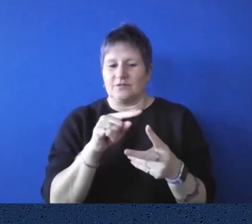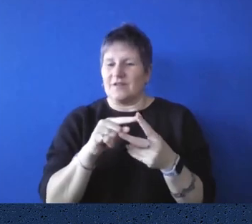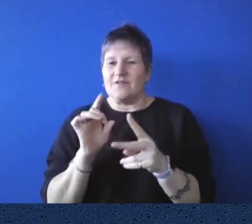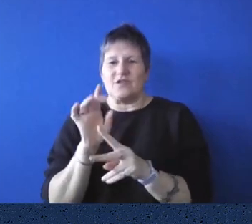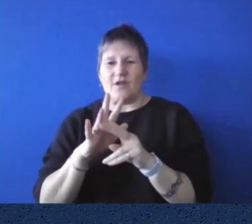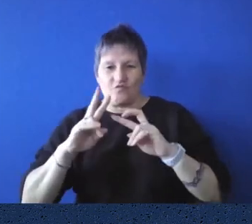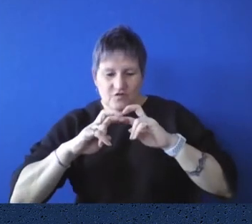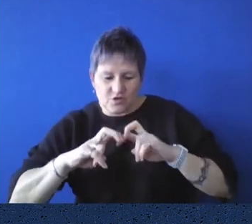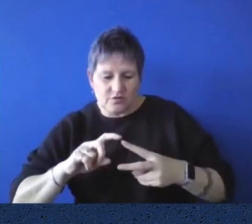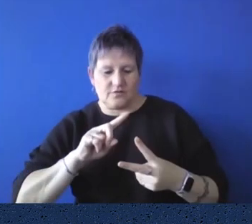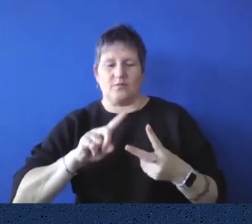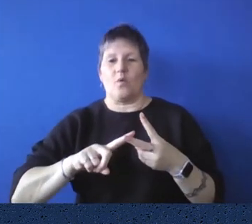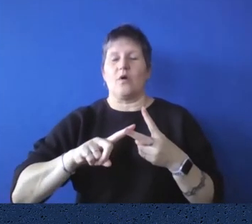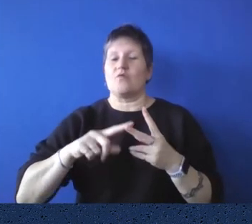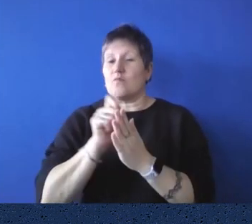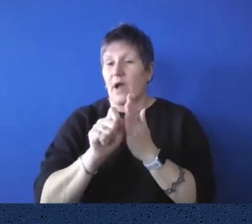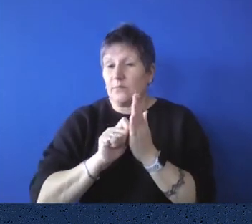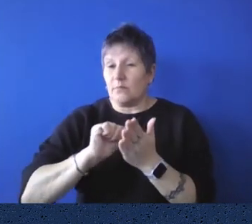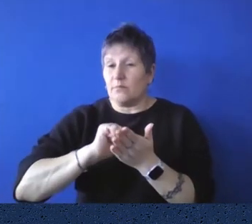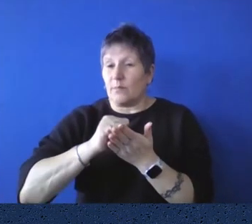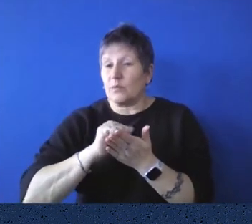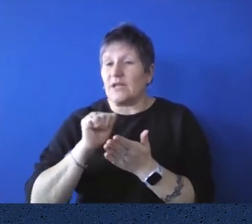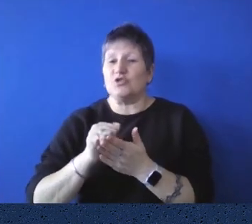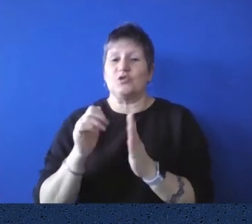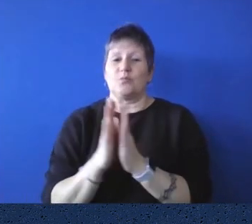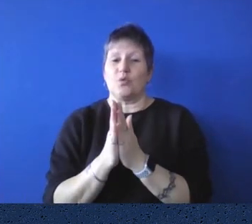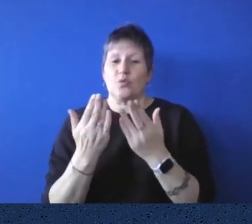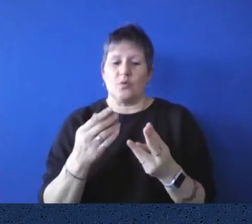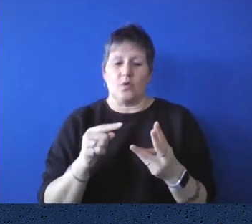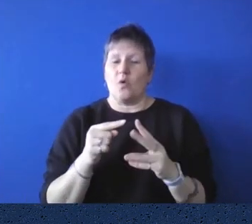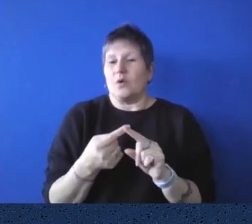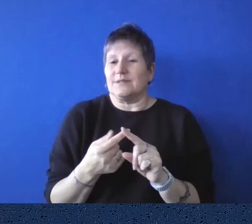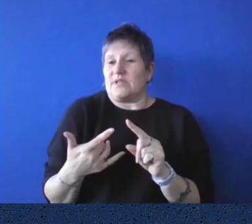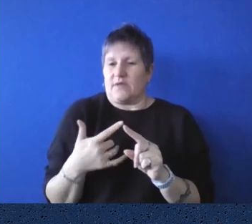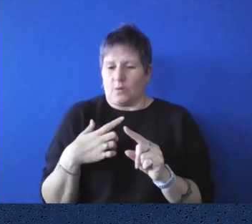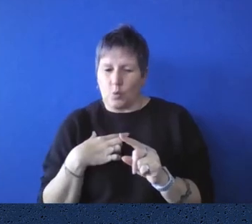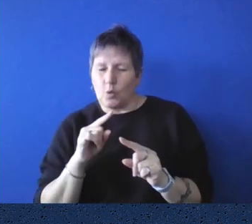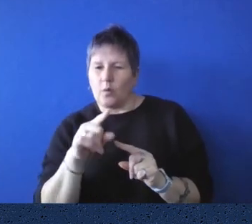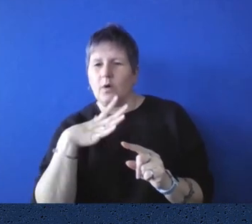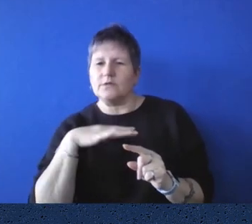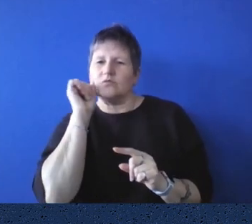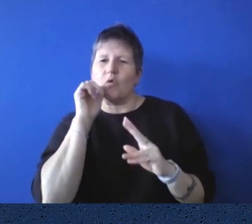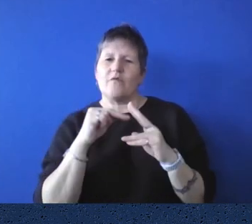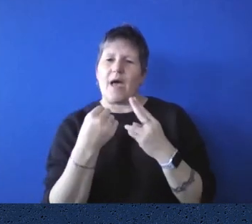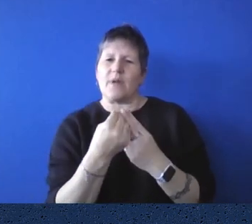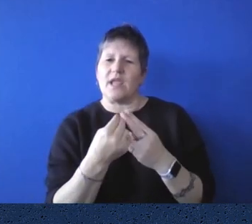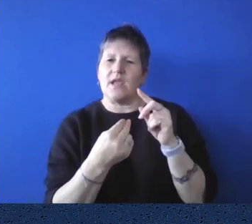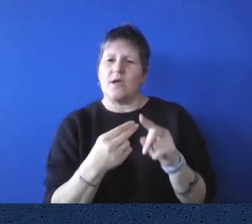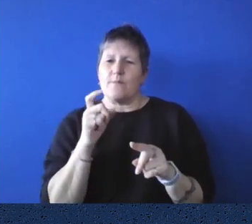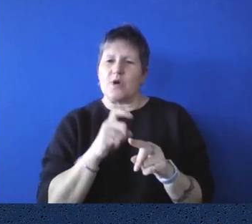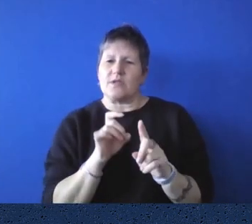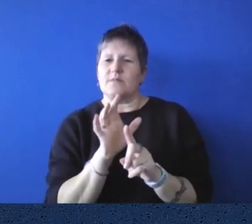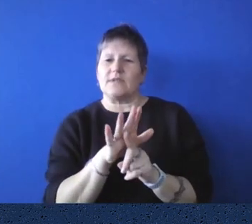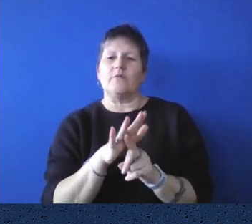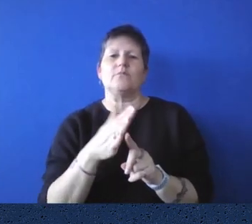a publication, or if you have a specific interest, um, maybe related to a family member that was a former member of parliament, um, you